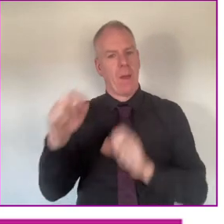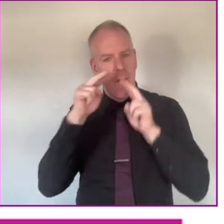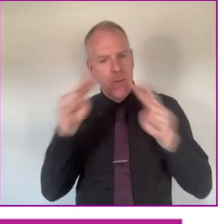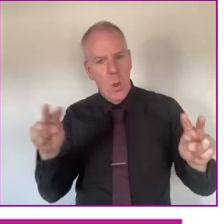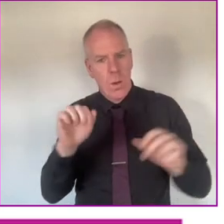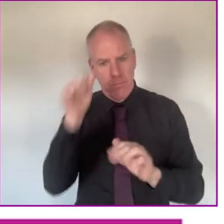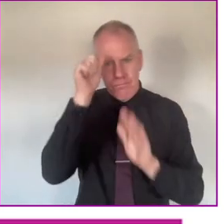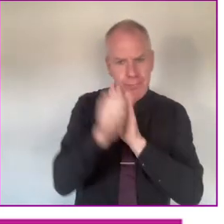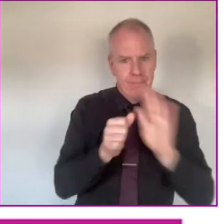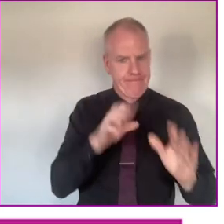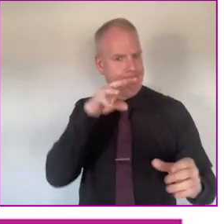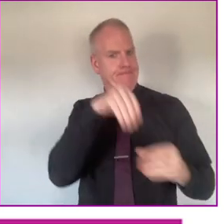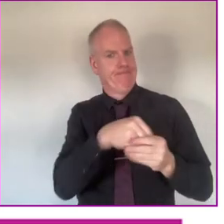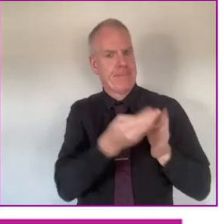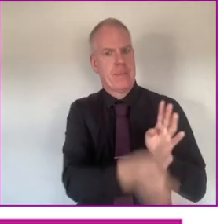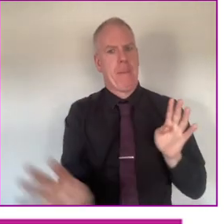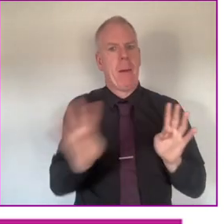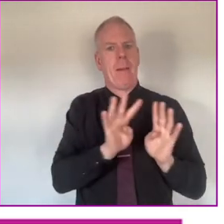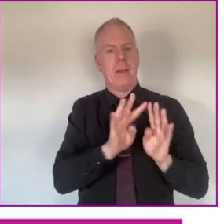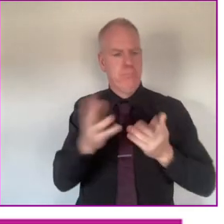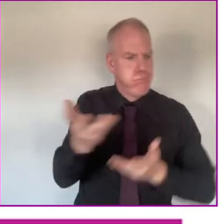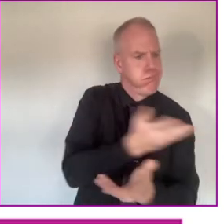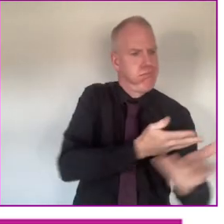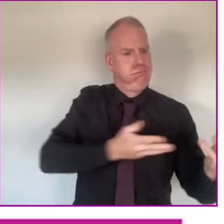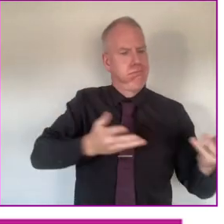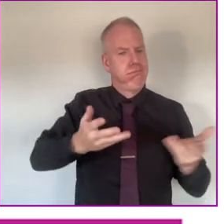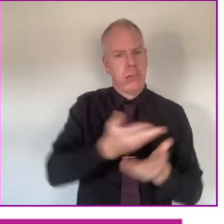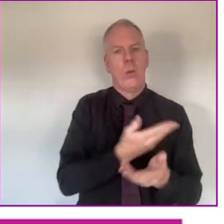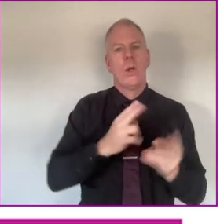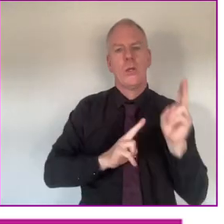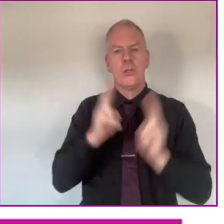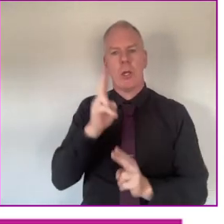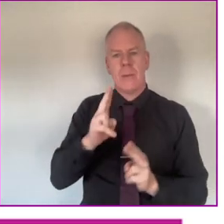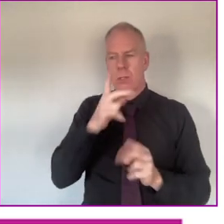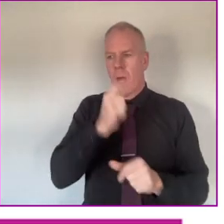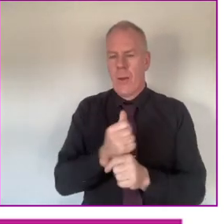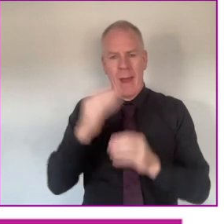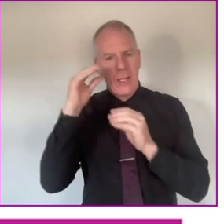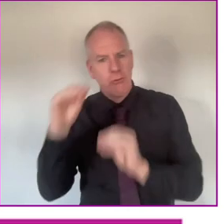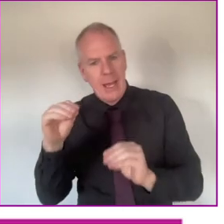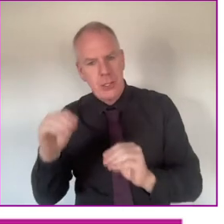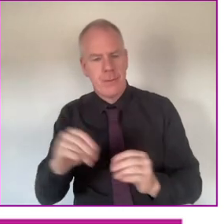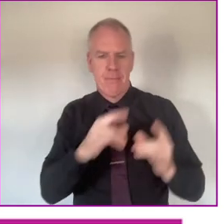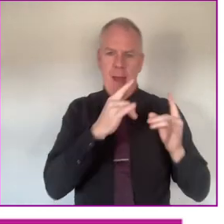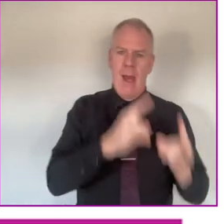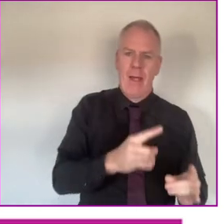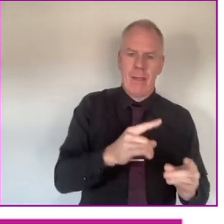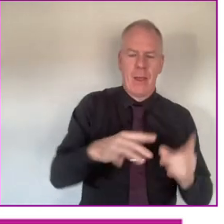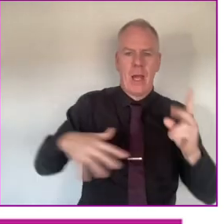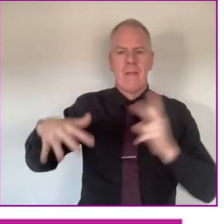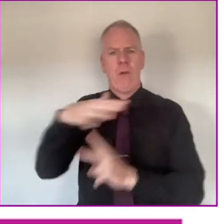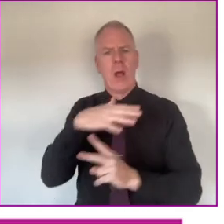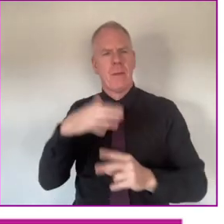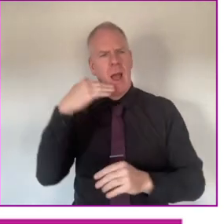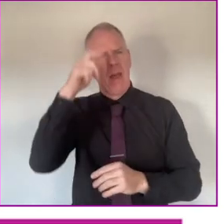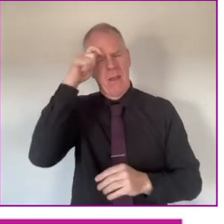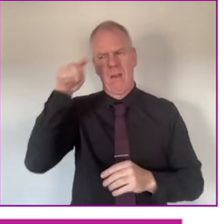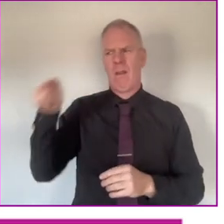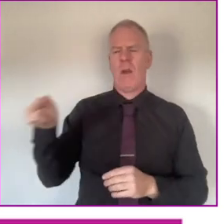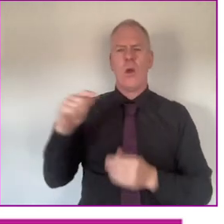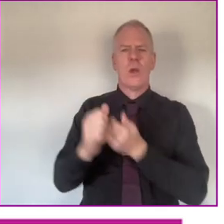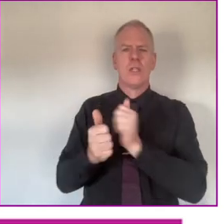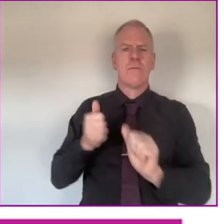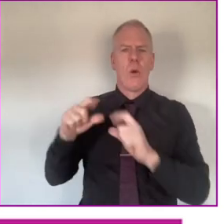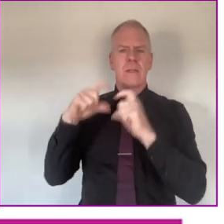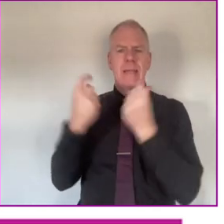views and expertise to be around the table. We should be looking in education, in health and in the environment and other areas. I think the Sports